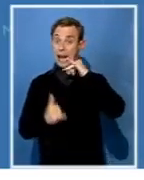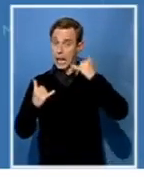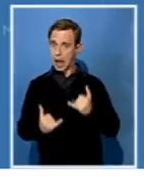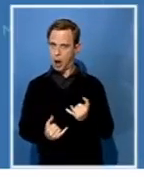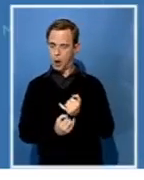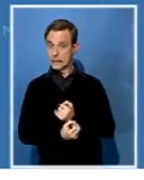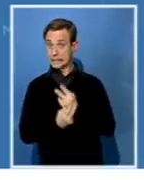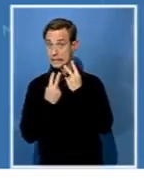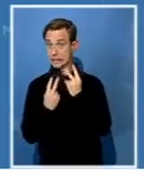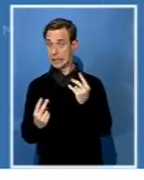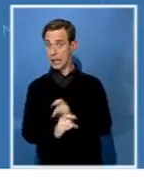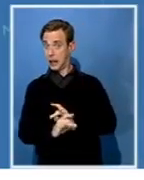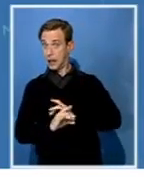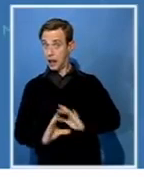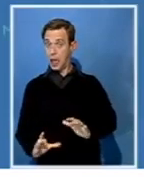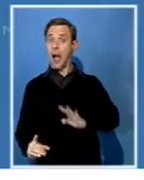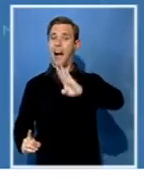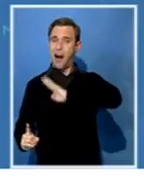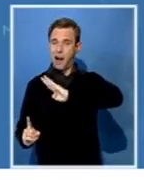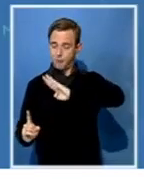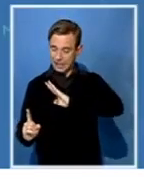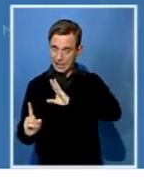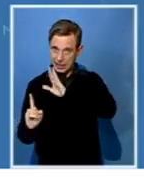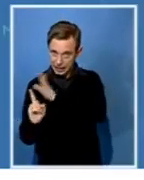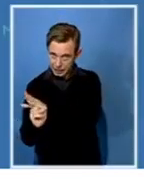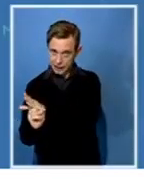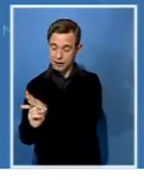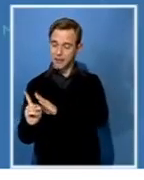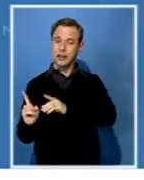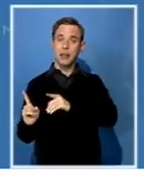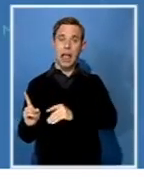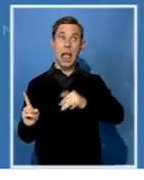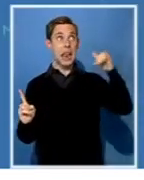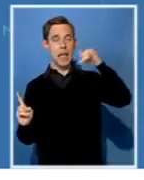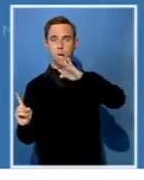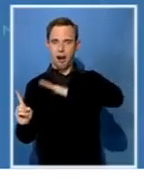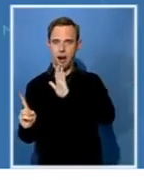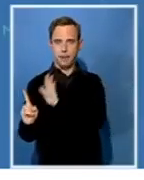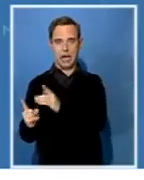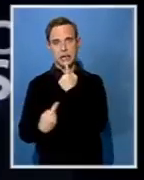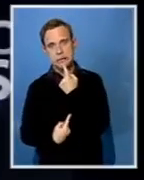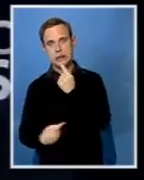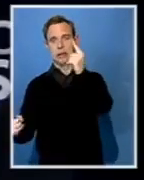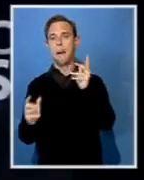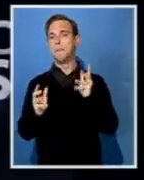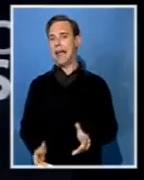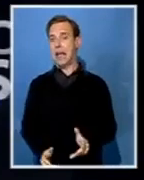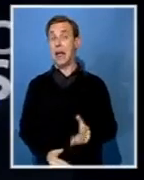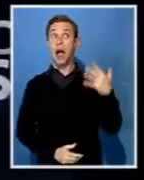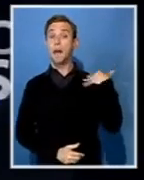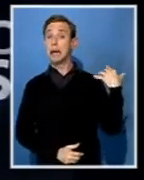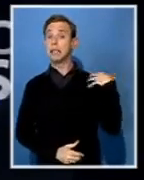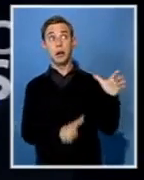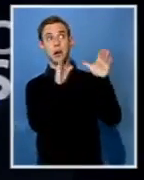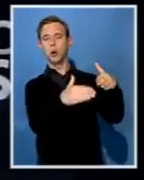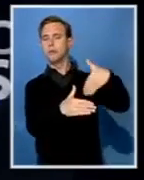ministry of defense or from the armed forces, which is the air force and the army. They are the ones that have made the pronouncement. All right. Effort, Musakiwa. We're going